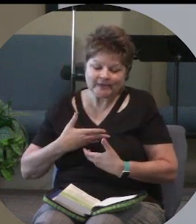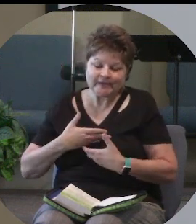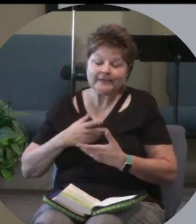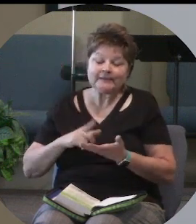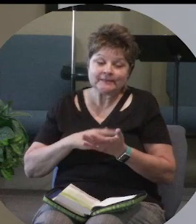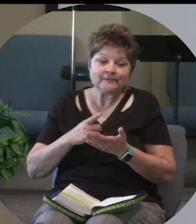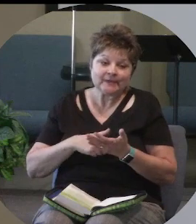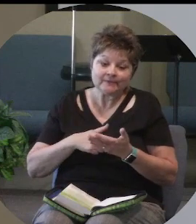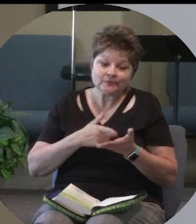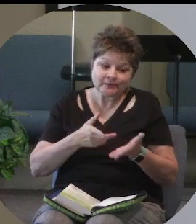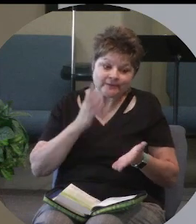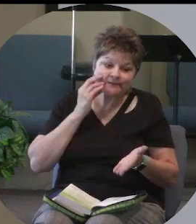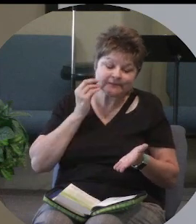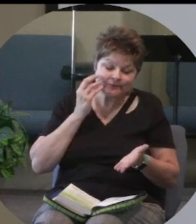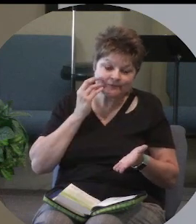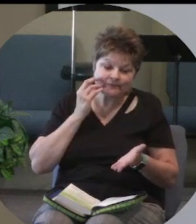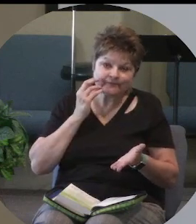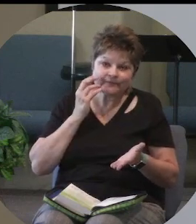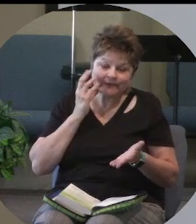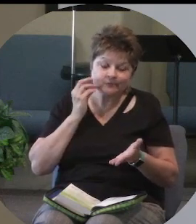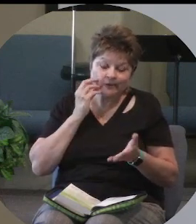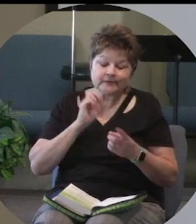situation we're in because of yourself.